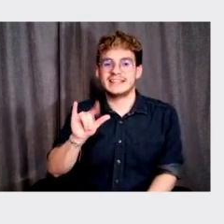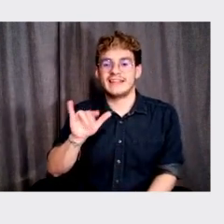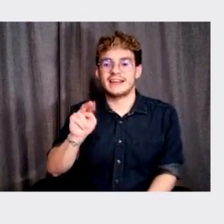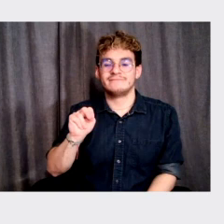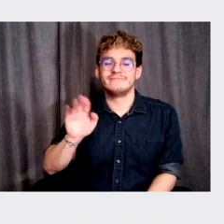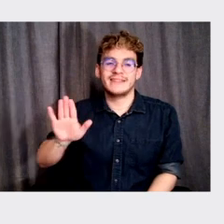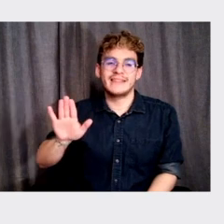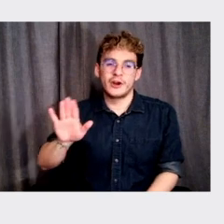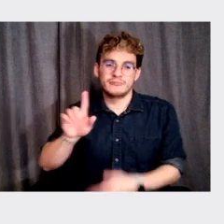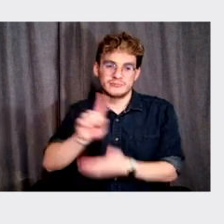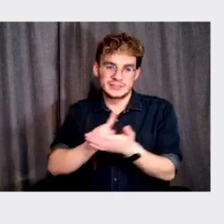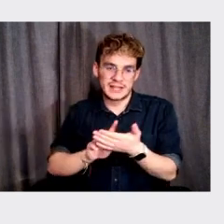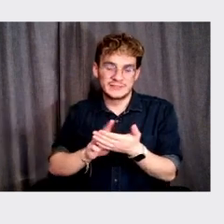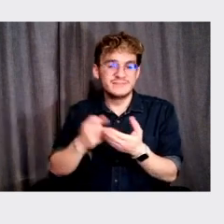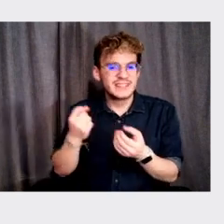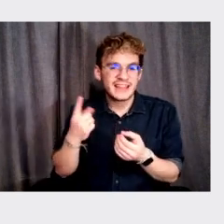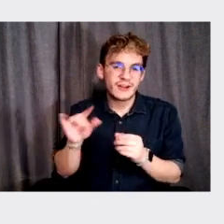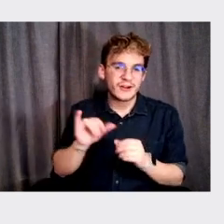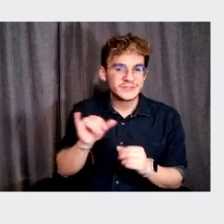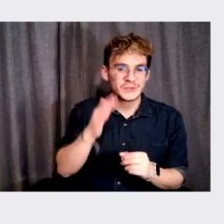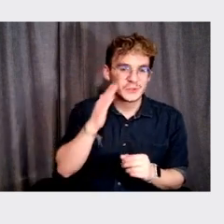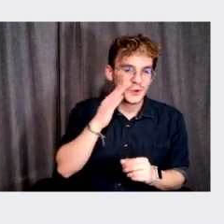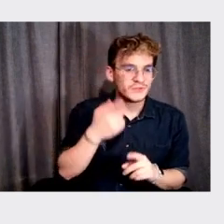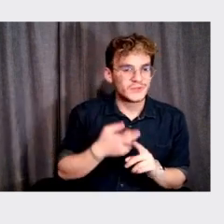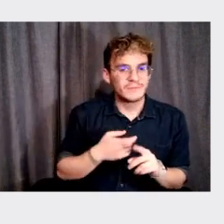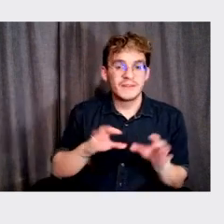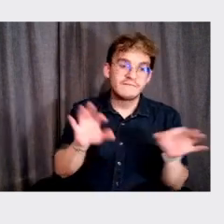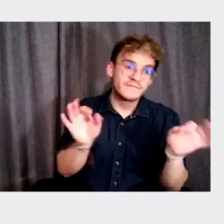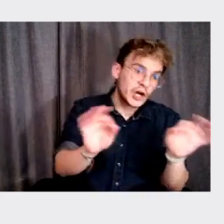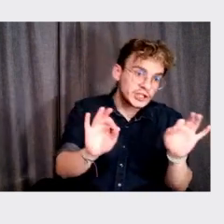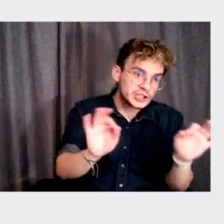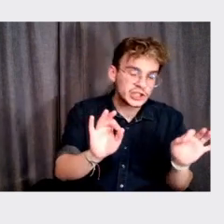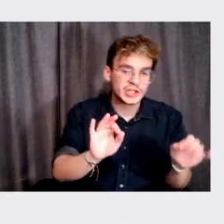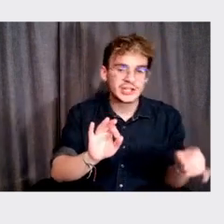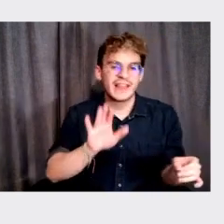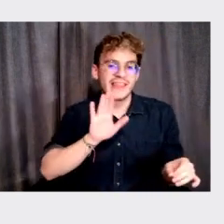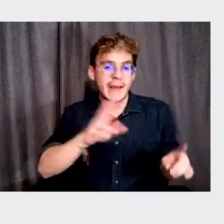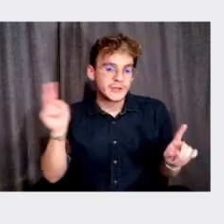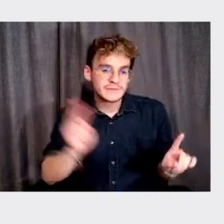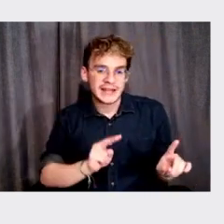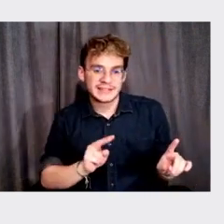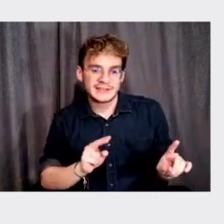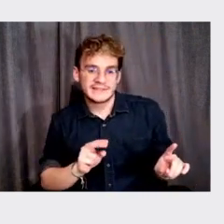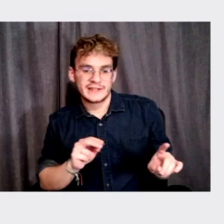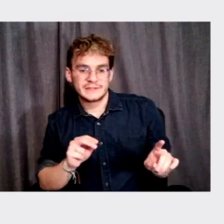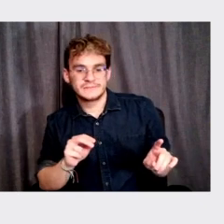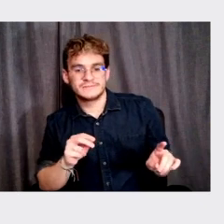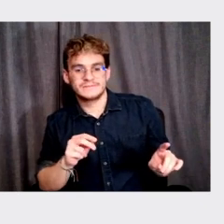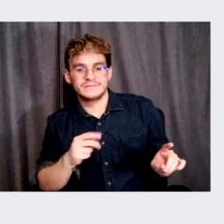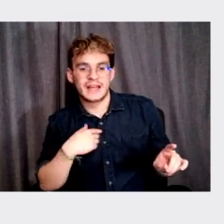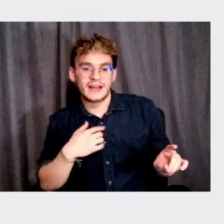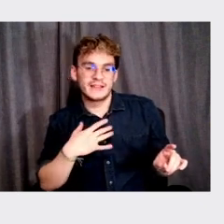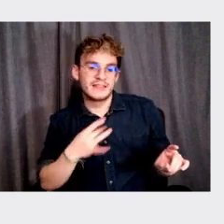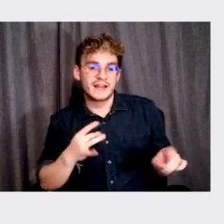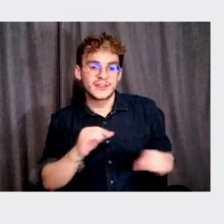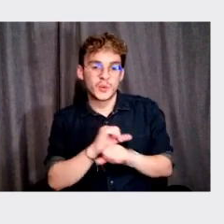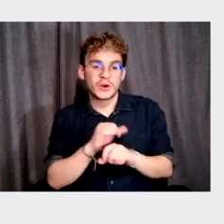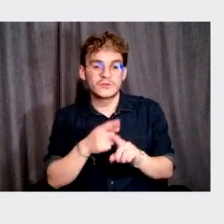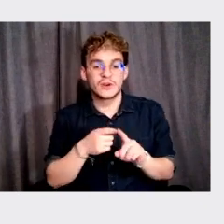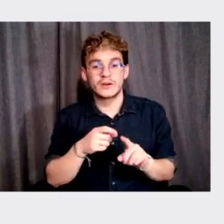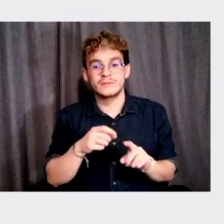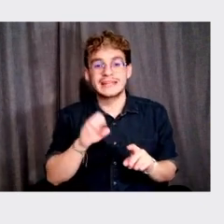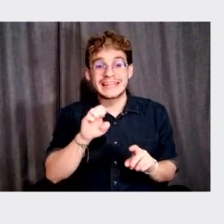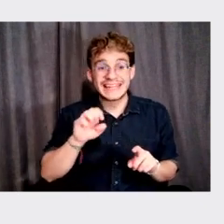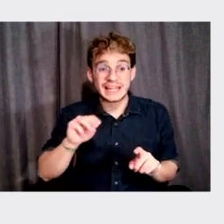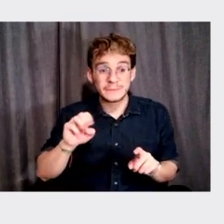Uh, and then, you know, from furniture, from furniture perspective, uh, I obviously love the work from the Eames, but